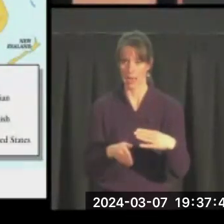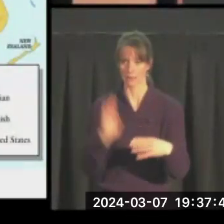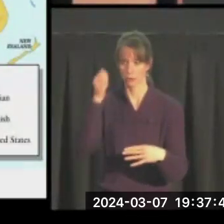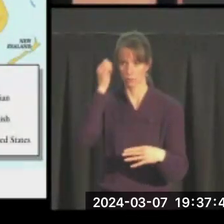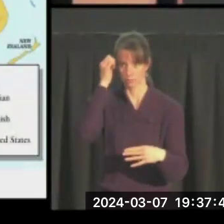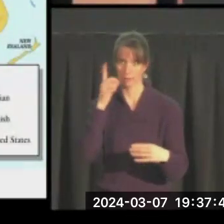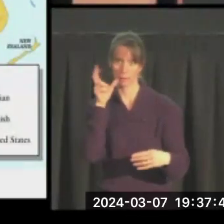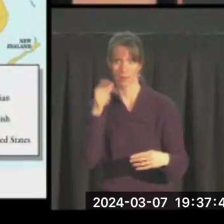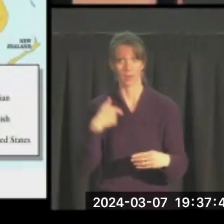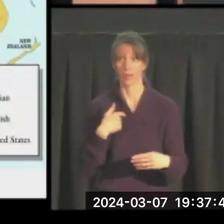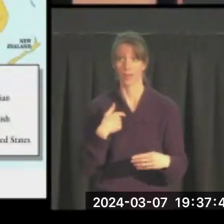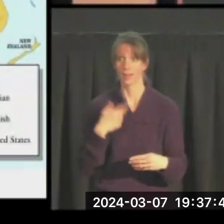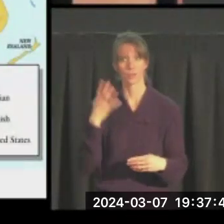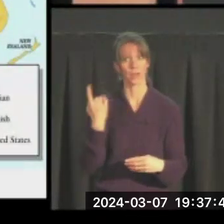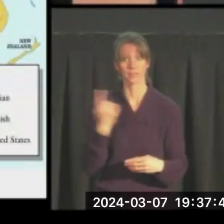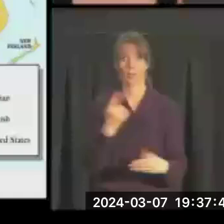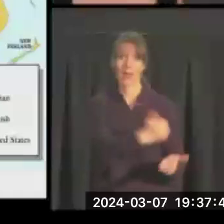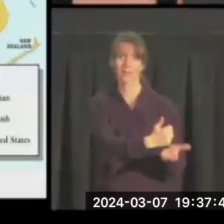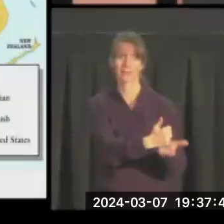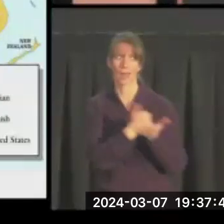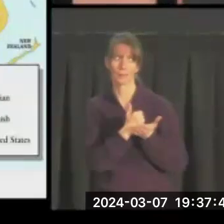Can you hear me? This is why someone likes to help.